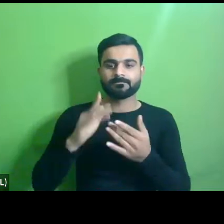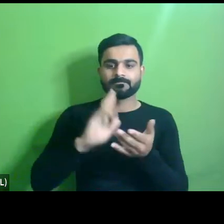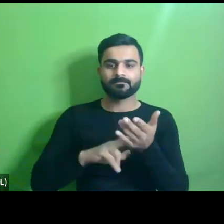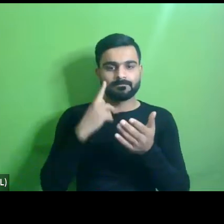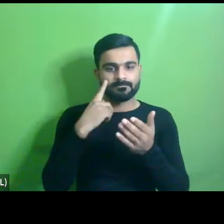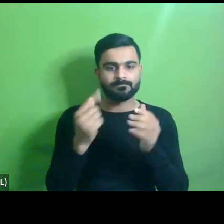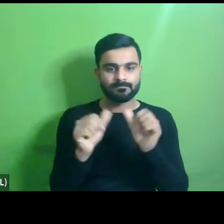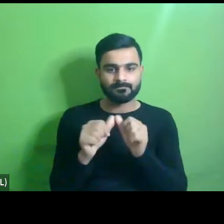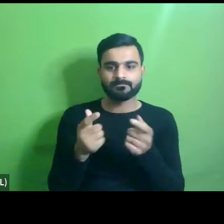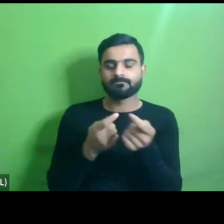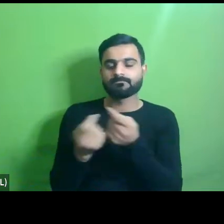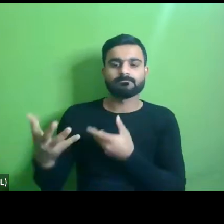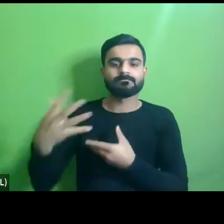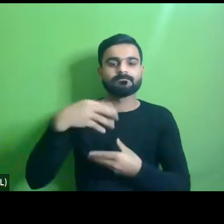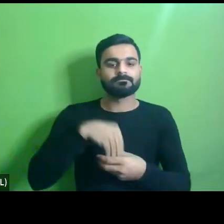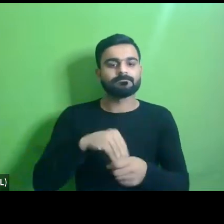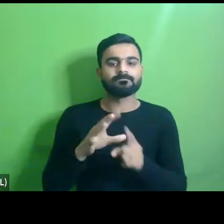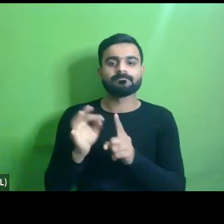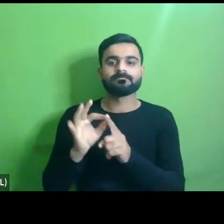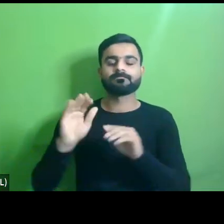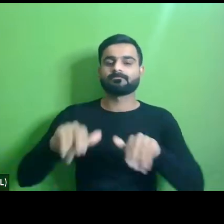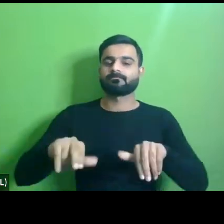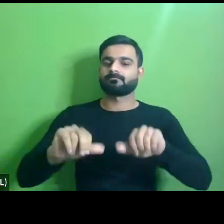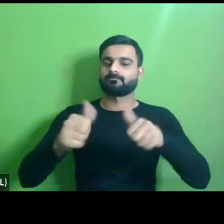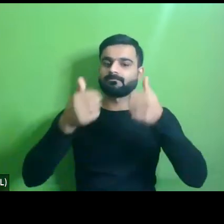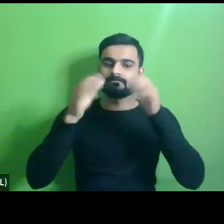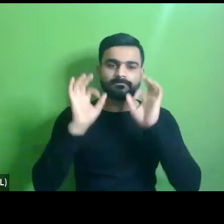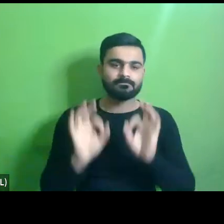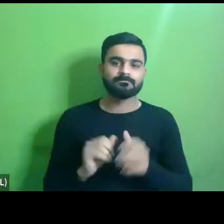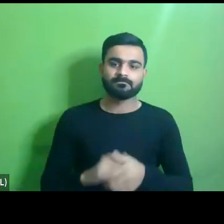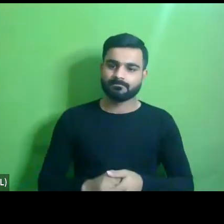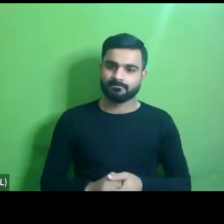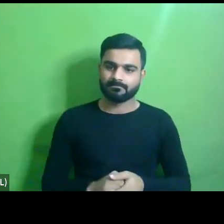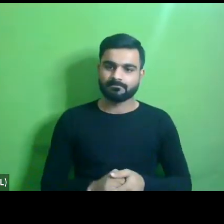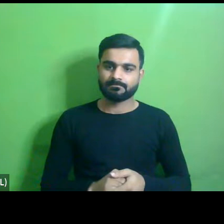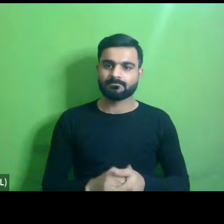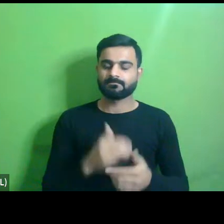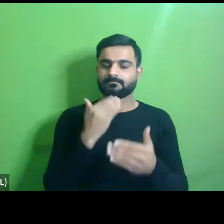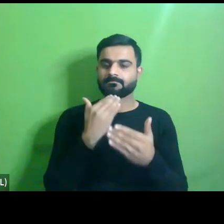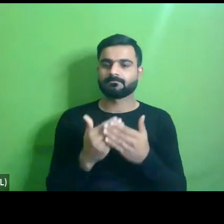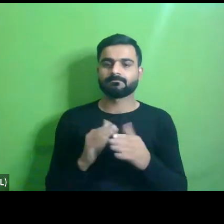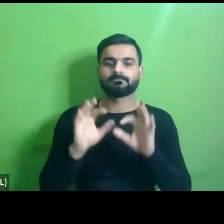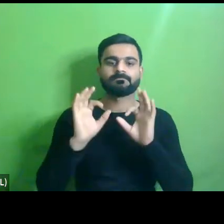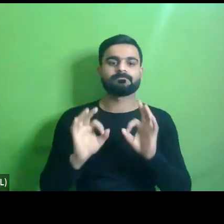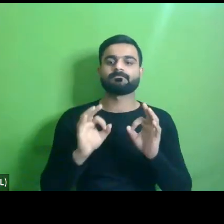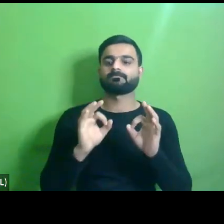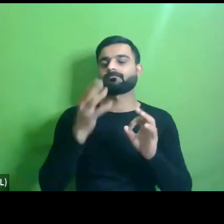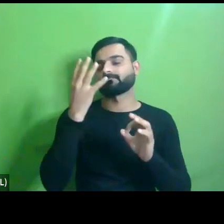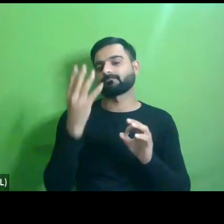for their contribution in making this webinar a big success um thank you all and have a nice day